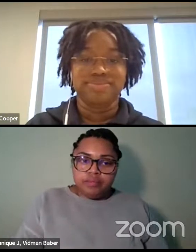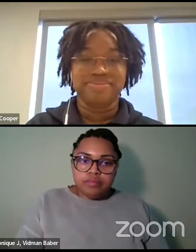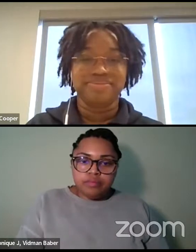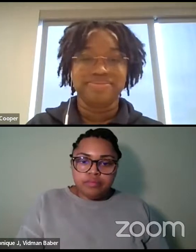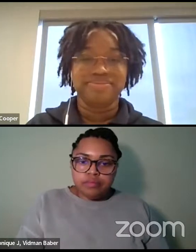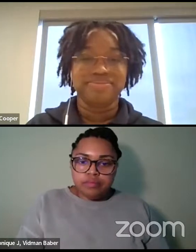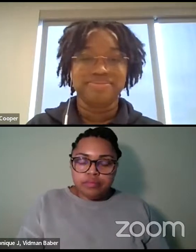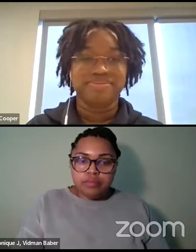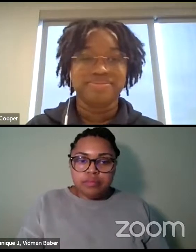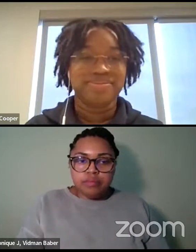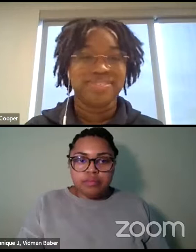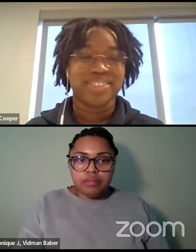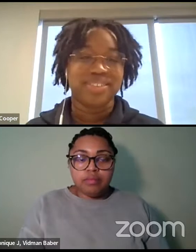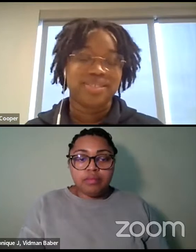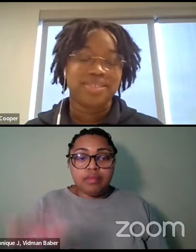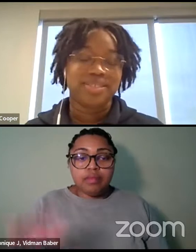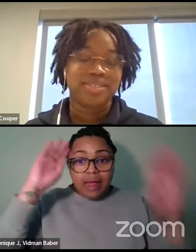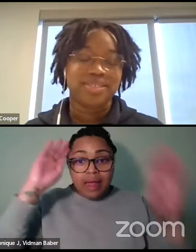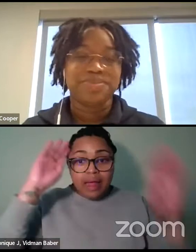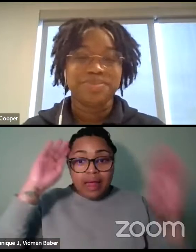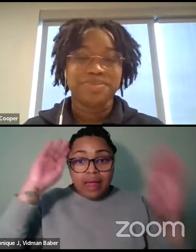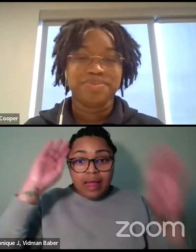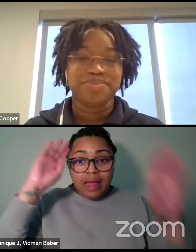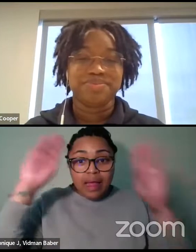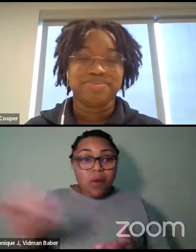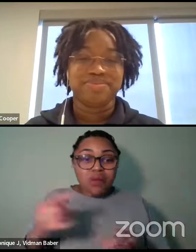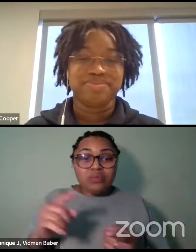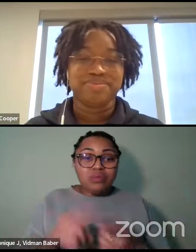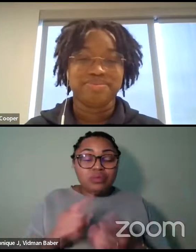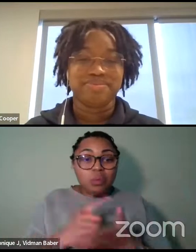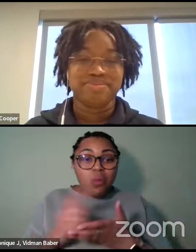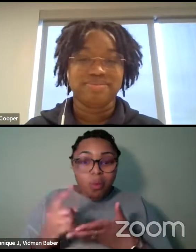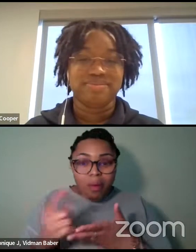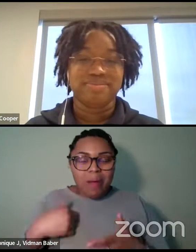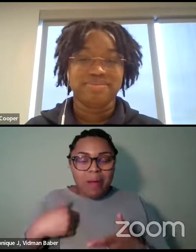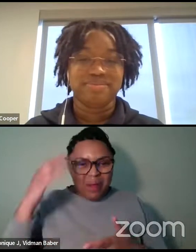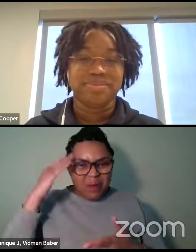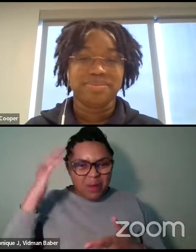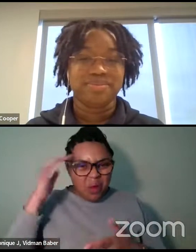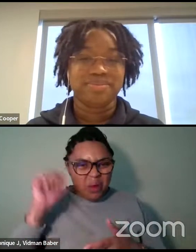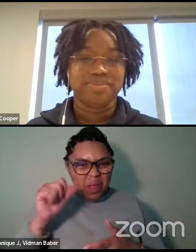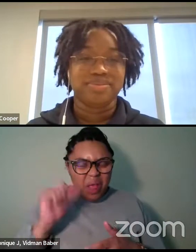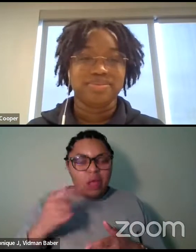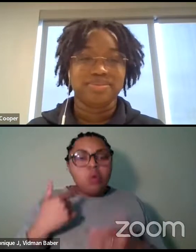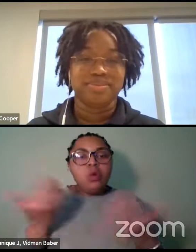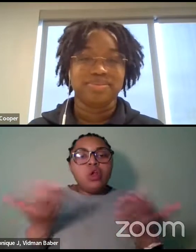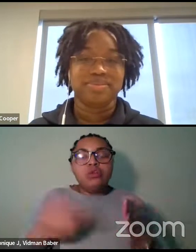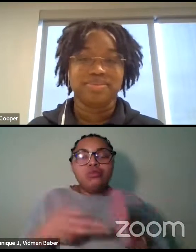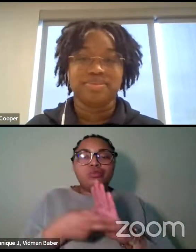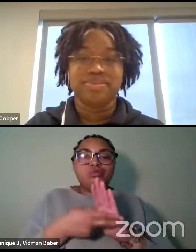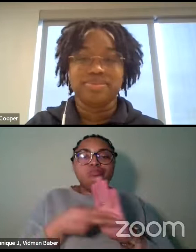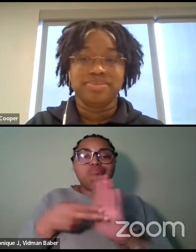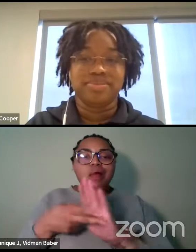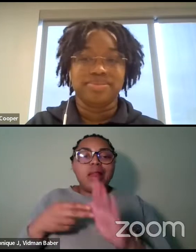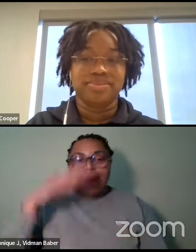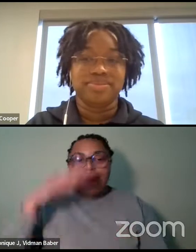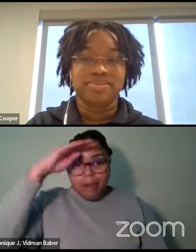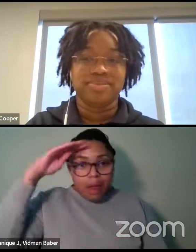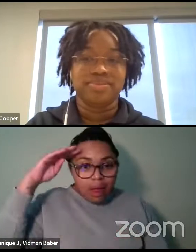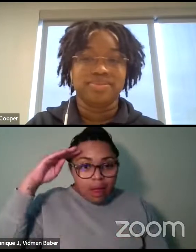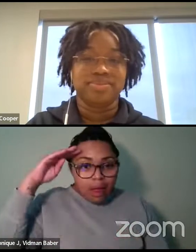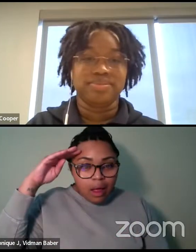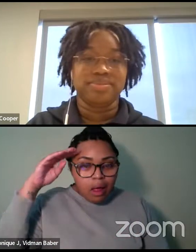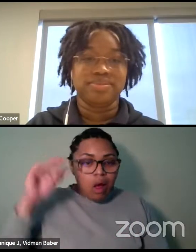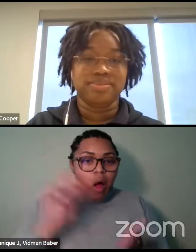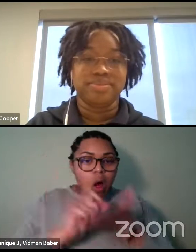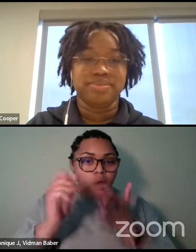Hi, welcome to BIMS Week. This is BIMS Reads, a new initiative to highlight Black authors who write about the ocean.